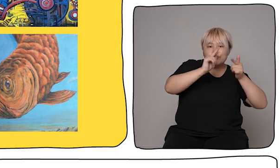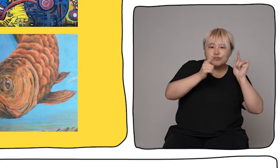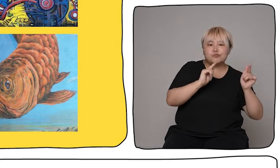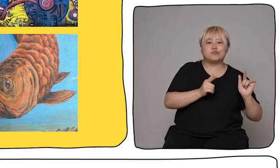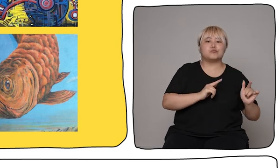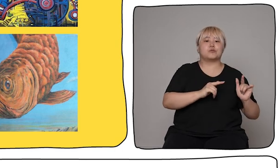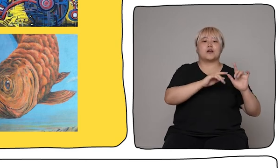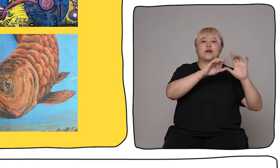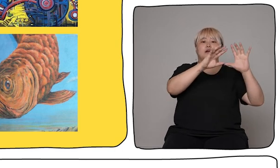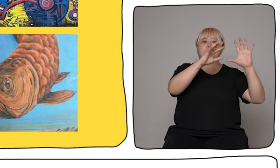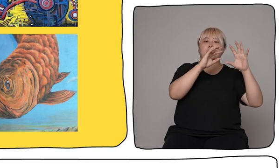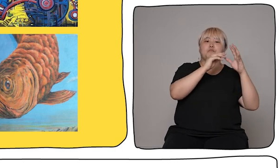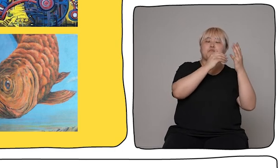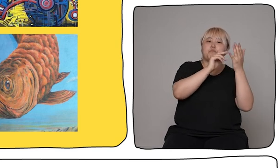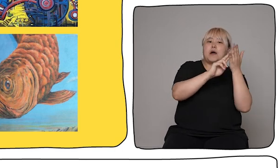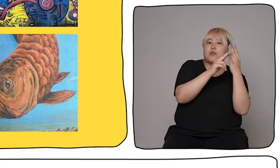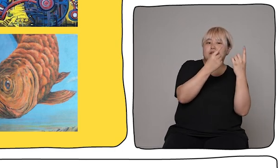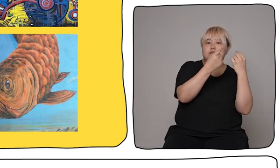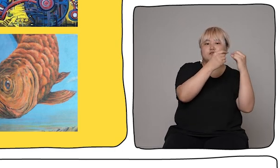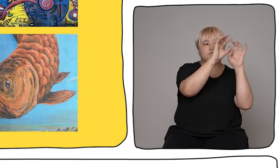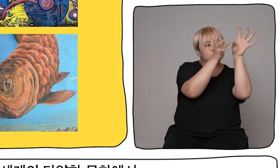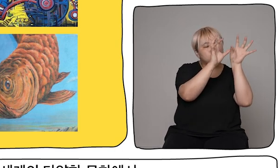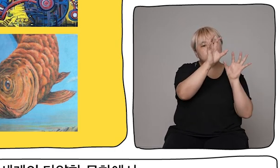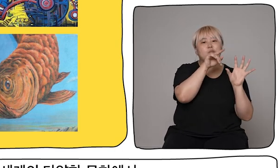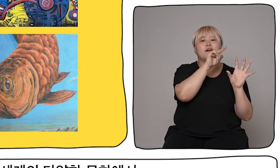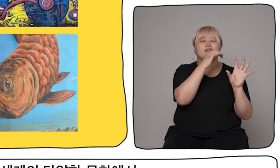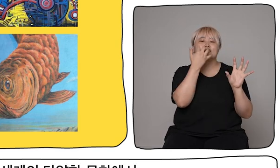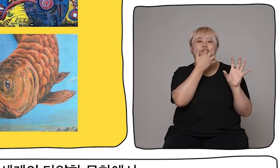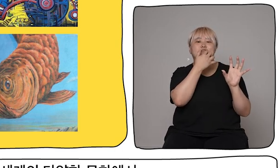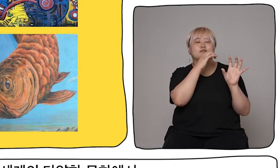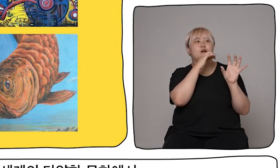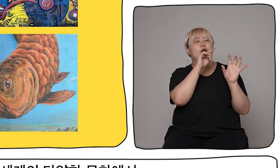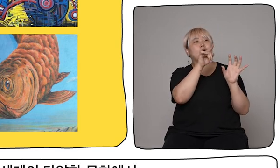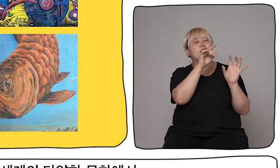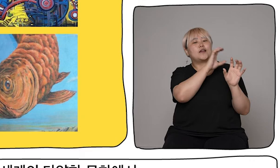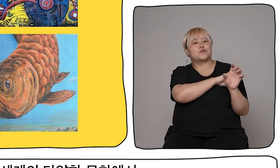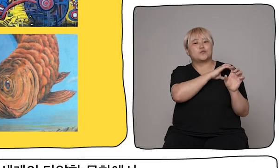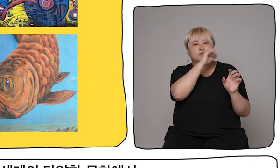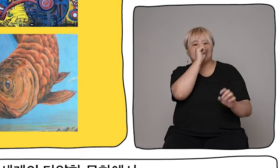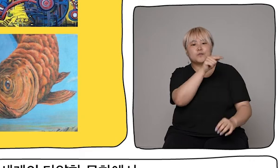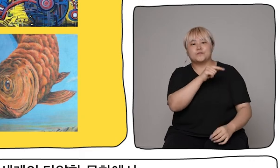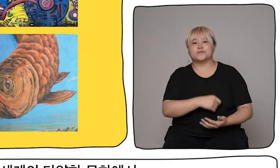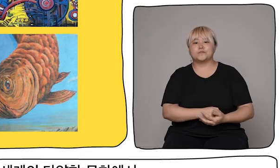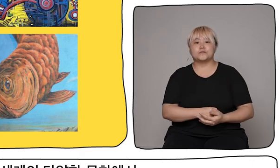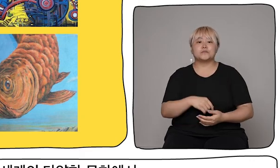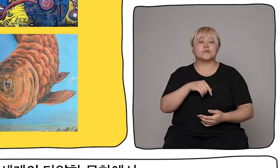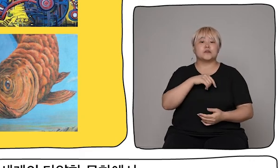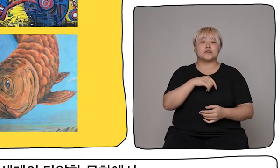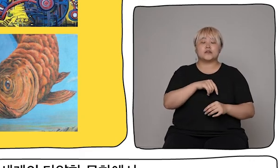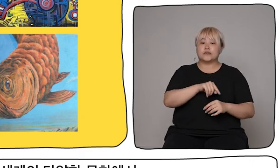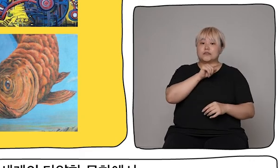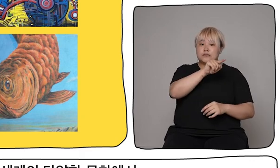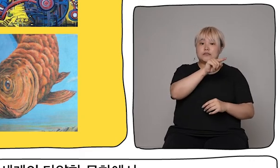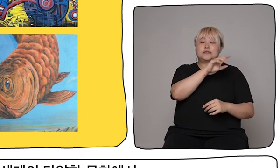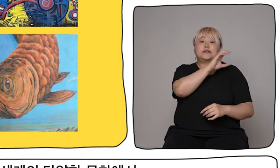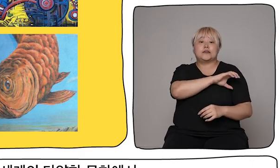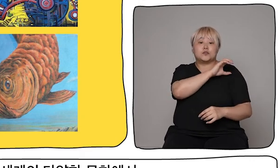cartoon-like characters and what they mean about mental health and how mental health is